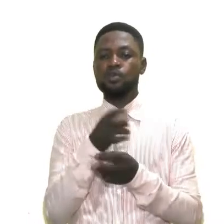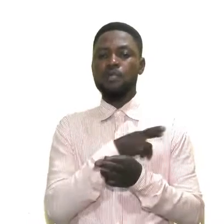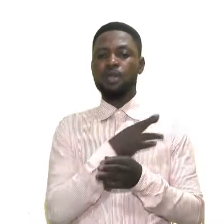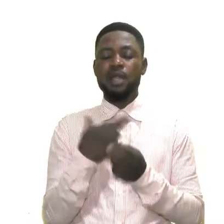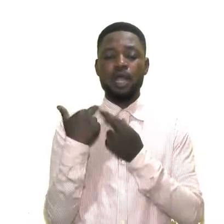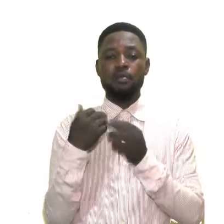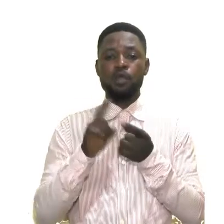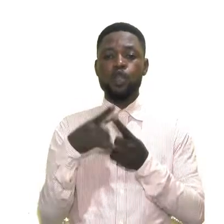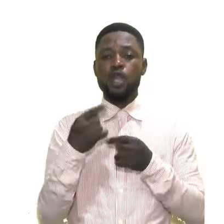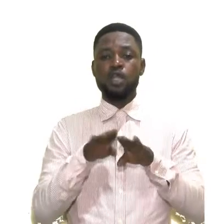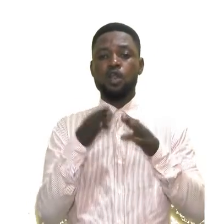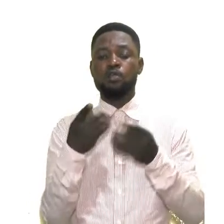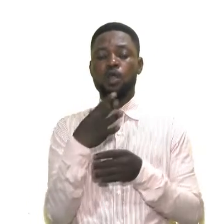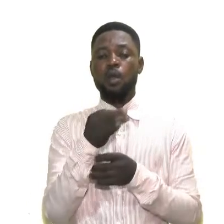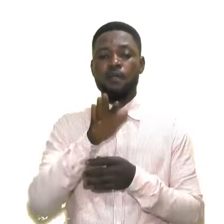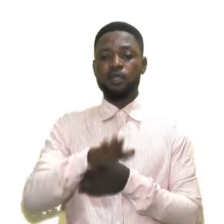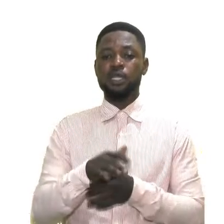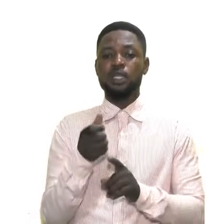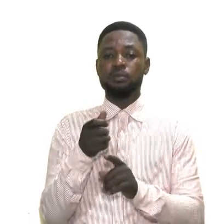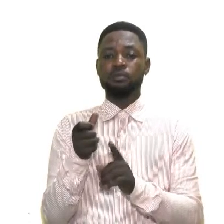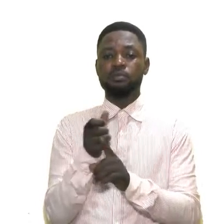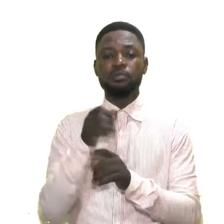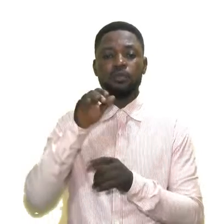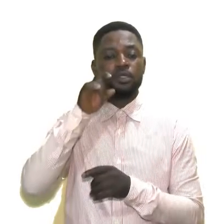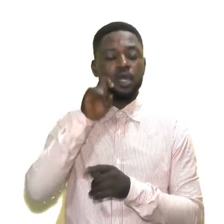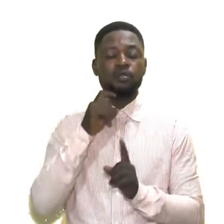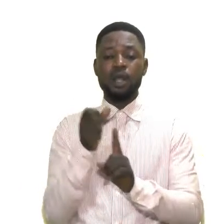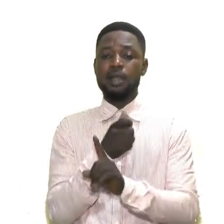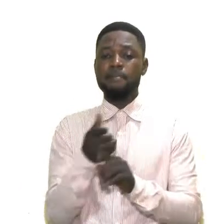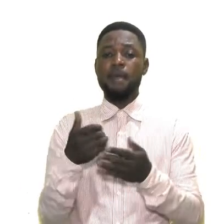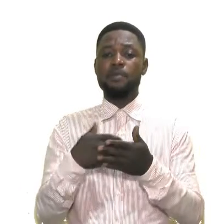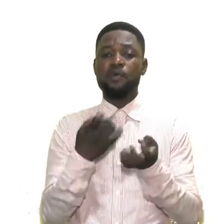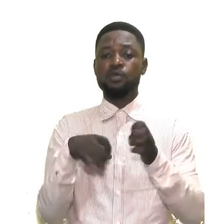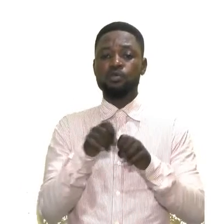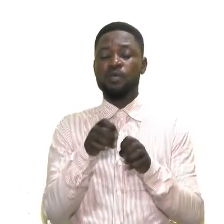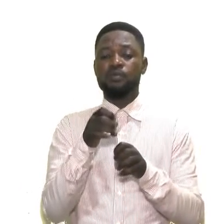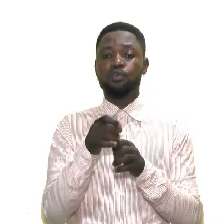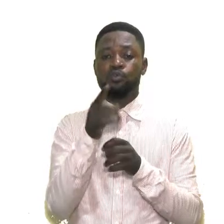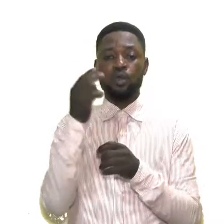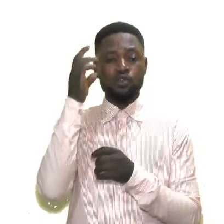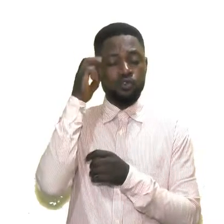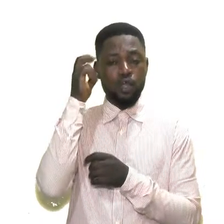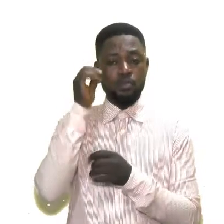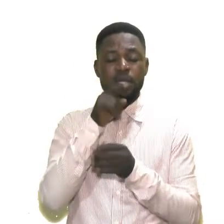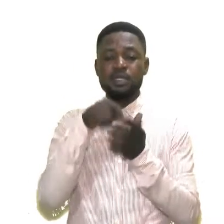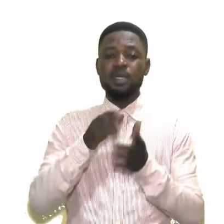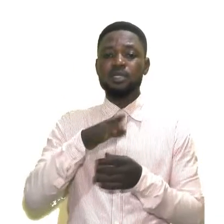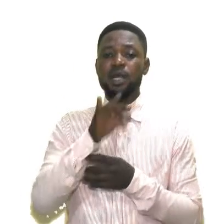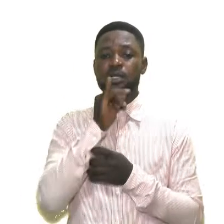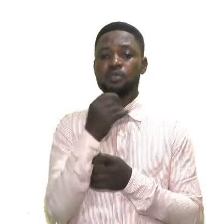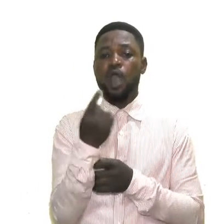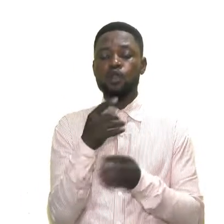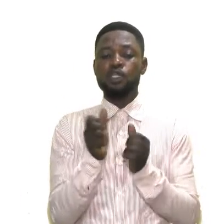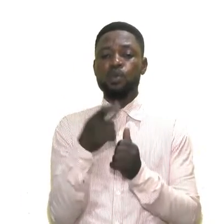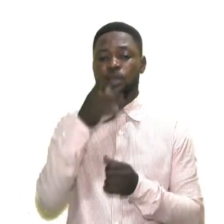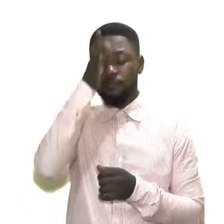do you react responsibly to disclosures of child sexual abuse? Or, if you react not before, if they will not cause, are you suspect? This child is